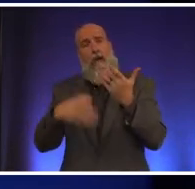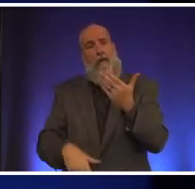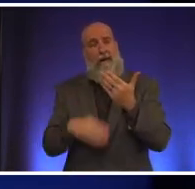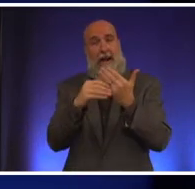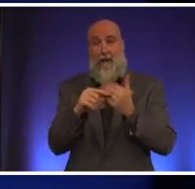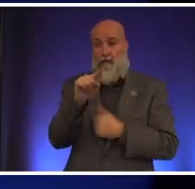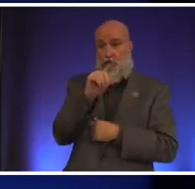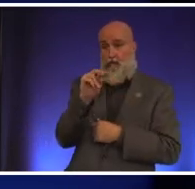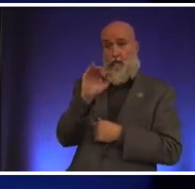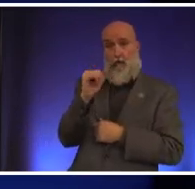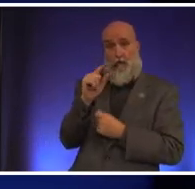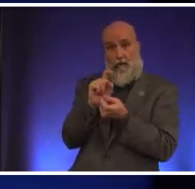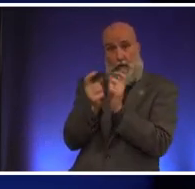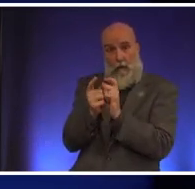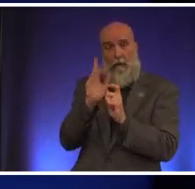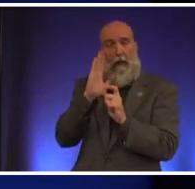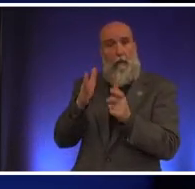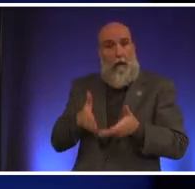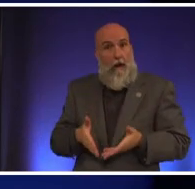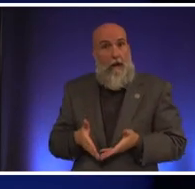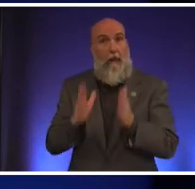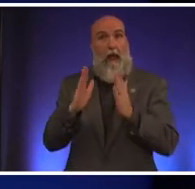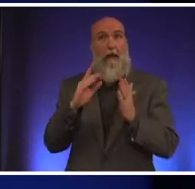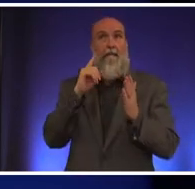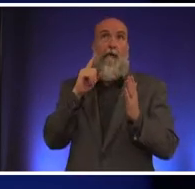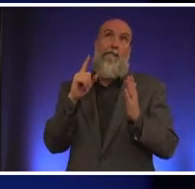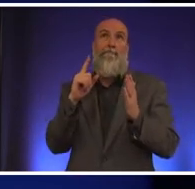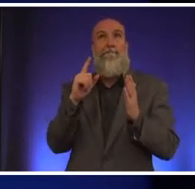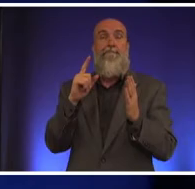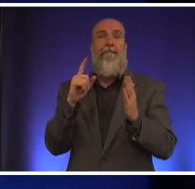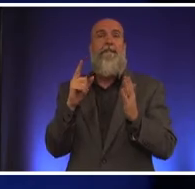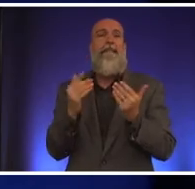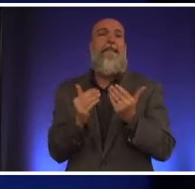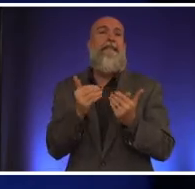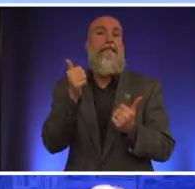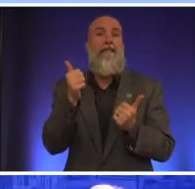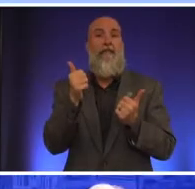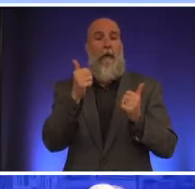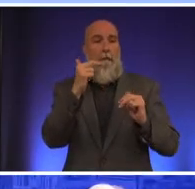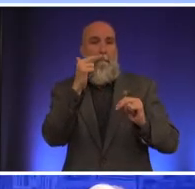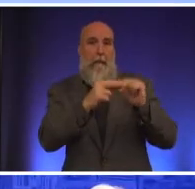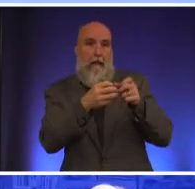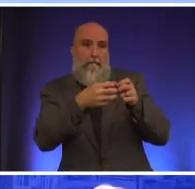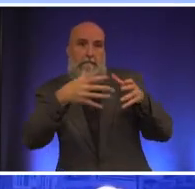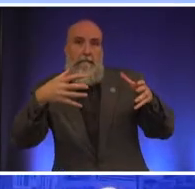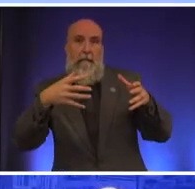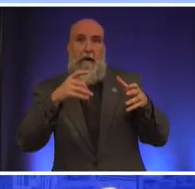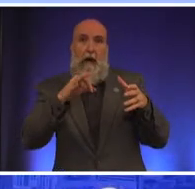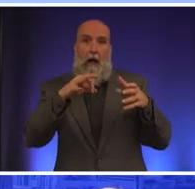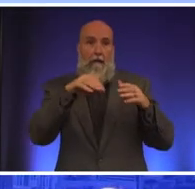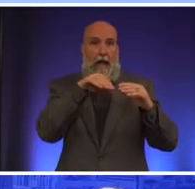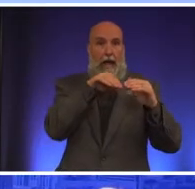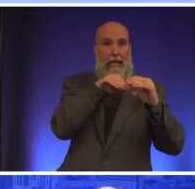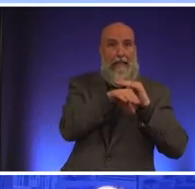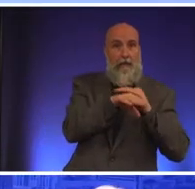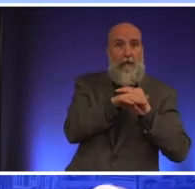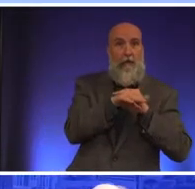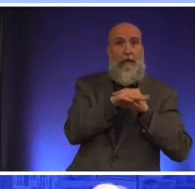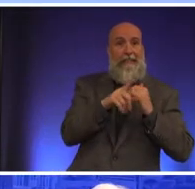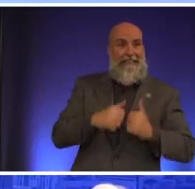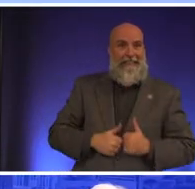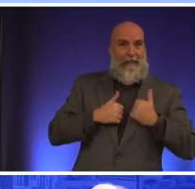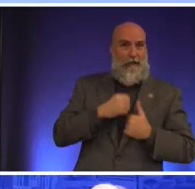zoning change that also allows for there to be easier building of accessory dwelling units